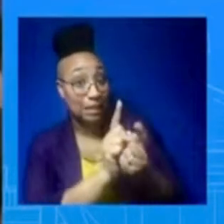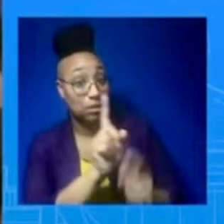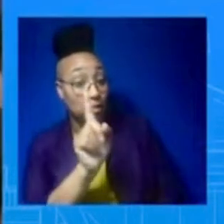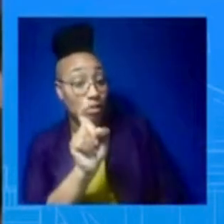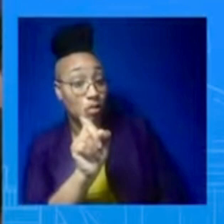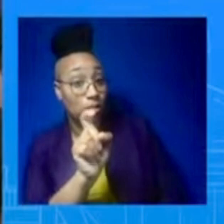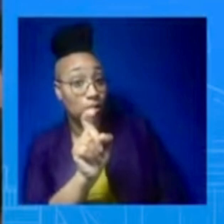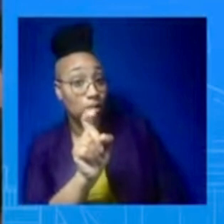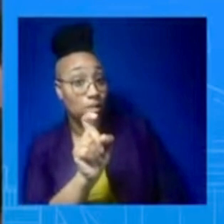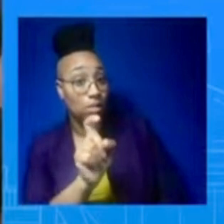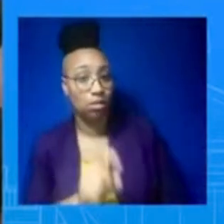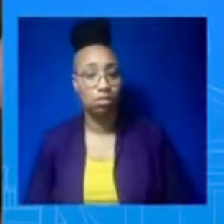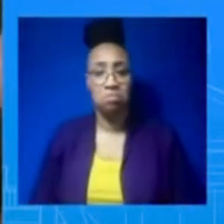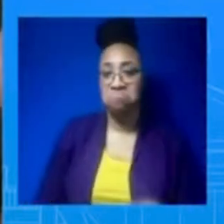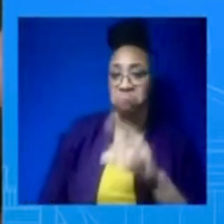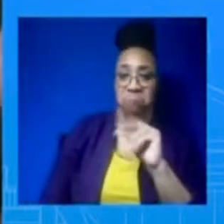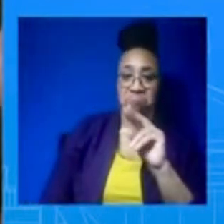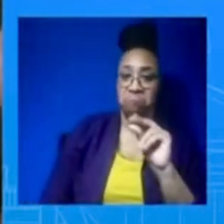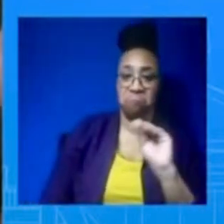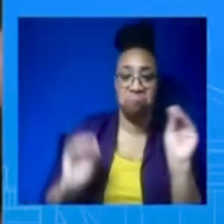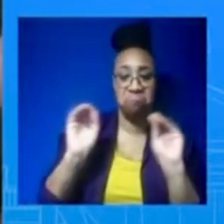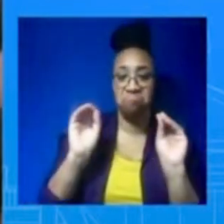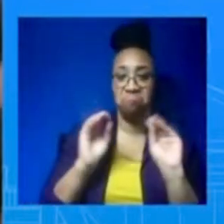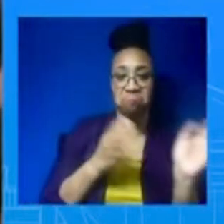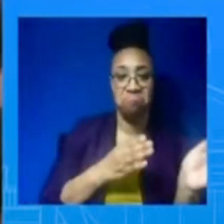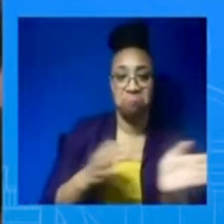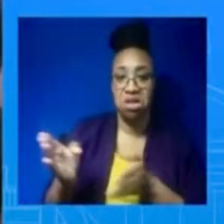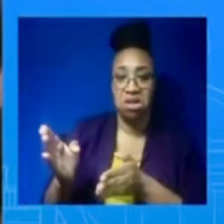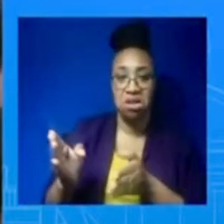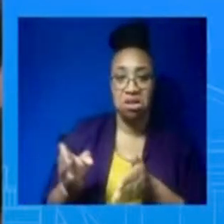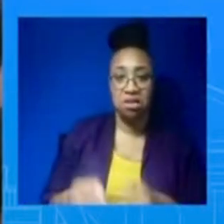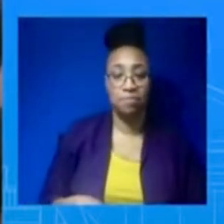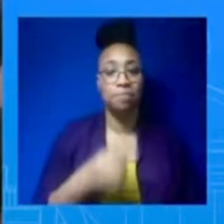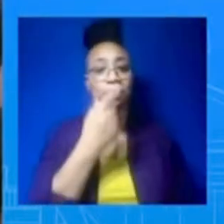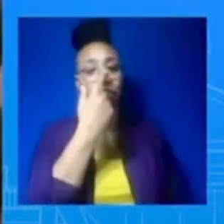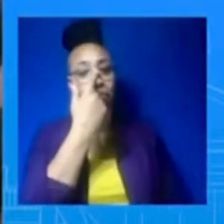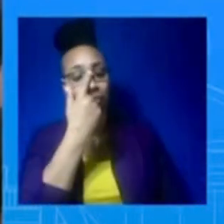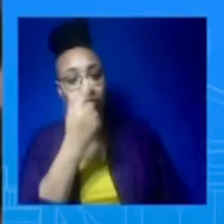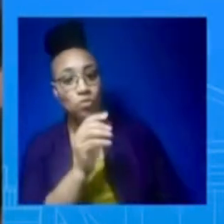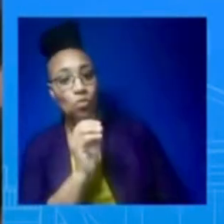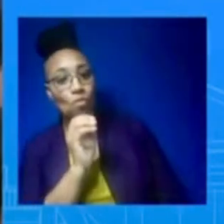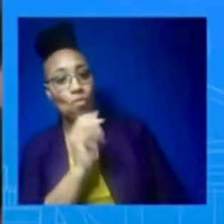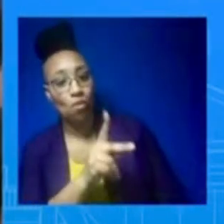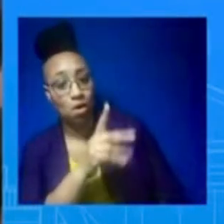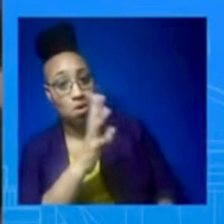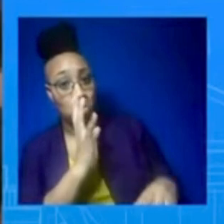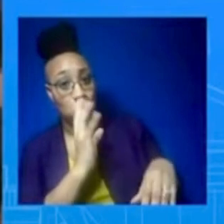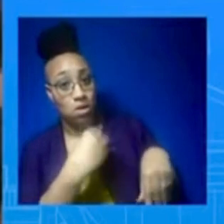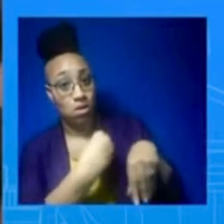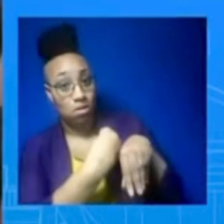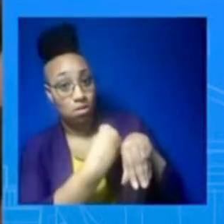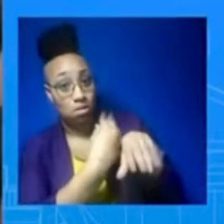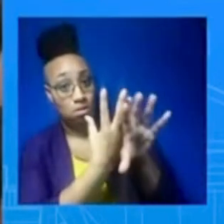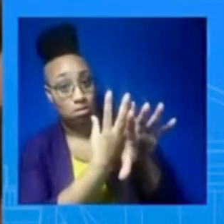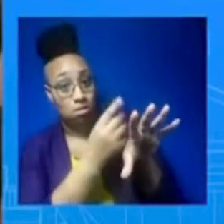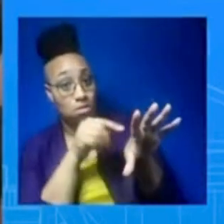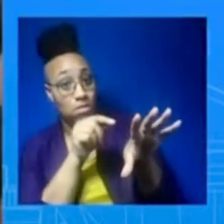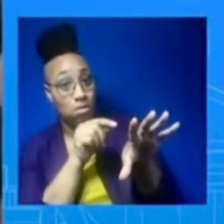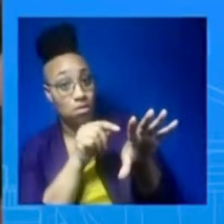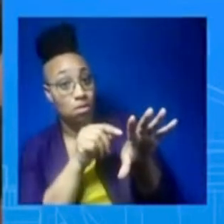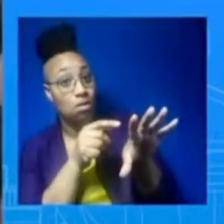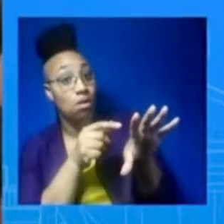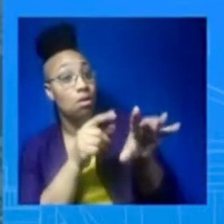with President Biden as well, have tensions cooled enough to whether the two leaders could jump on the phone together right now?